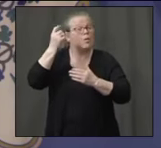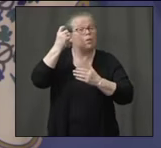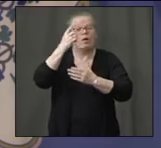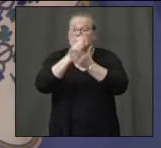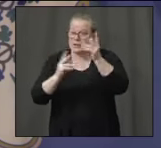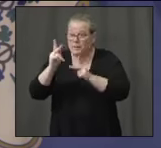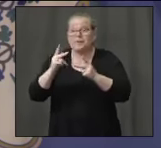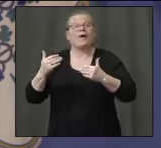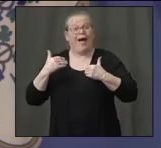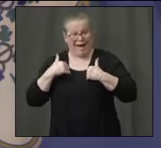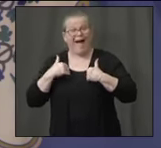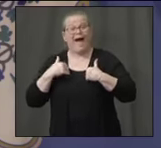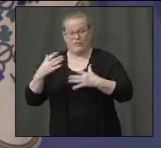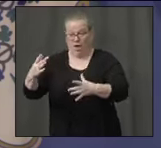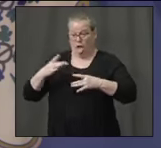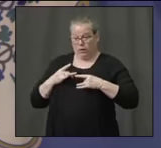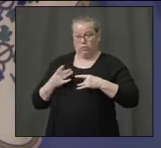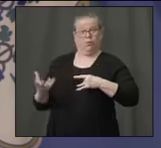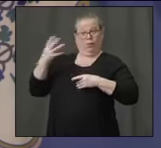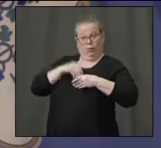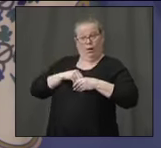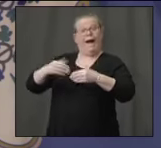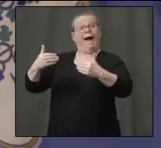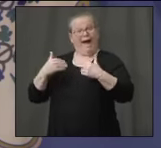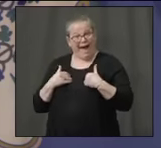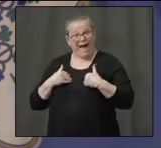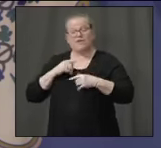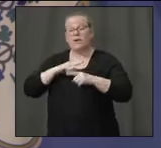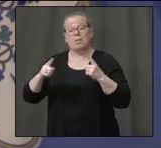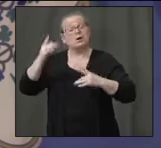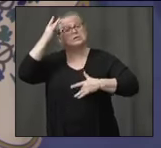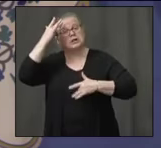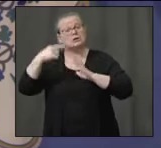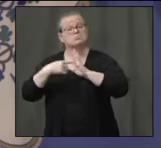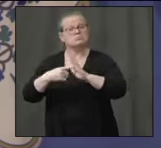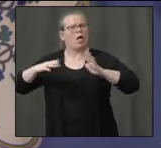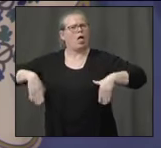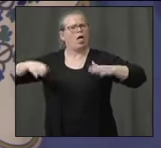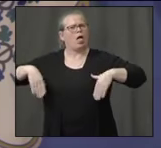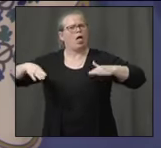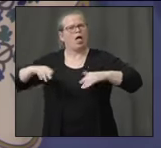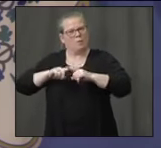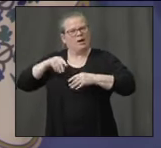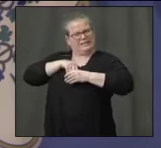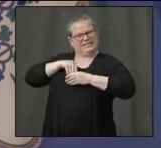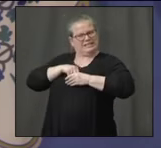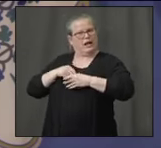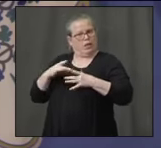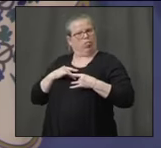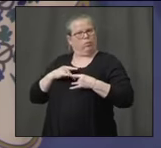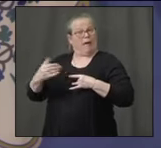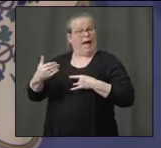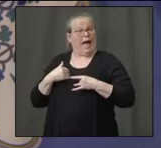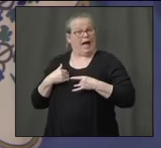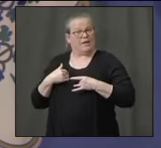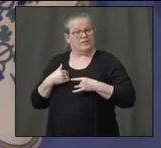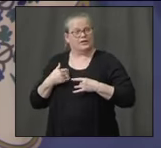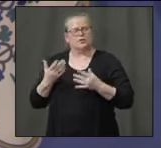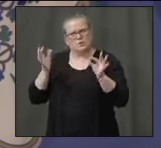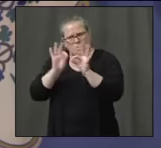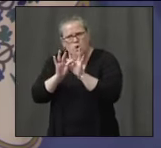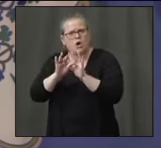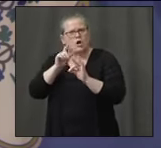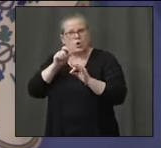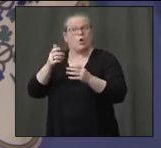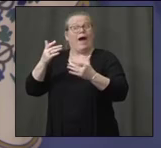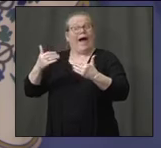people who are showing symptoms. So we're missing an awful lot of the folks out there. And it's important that we be able to capture that if we're ever able